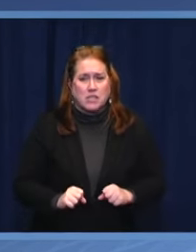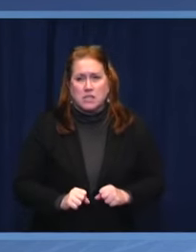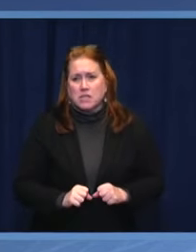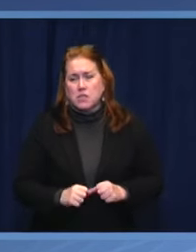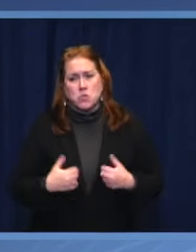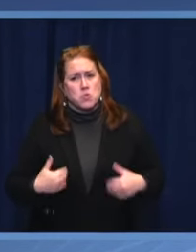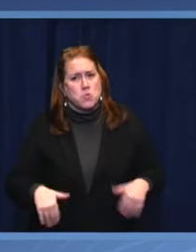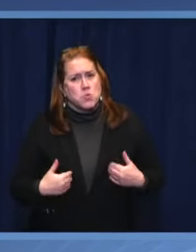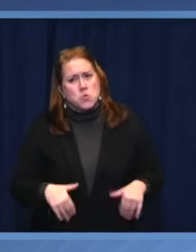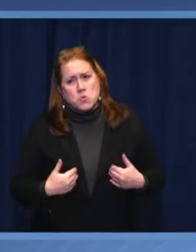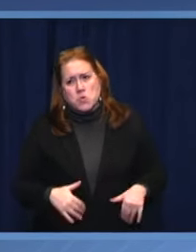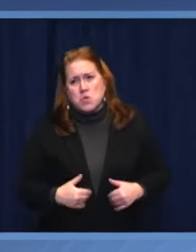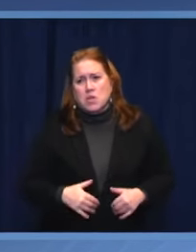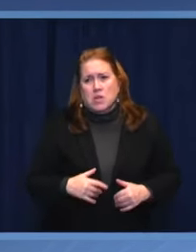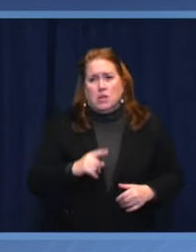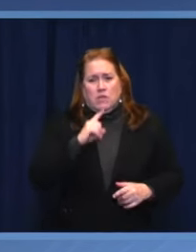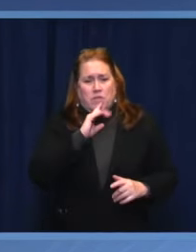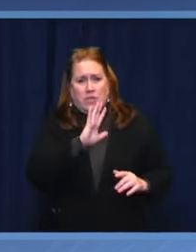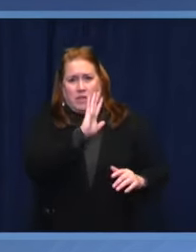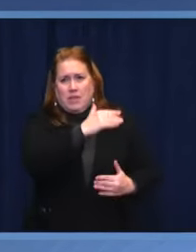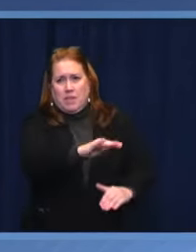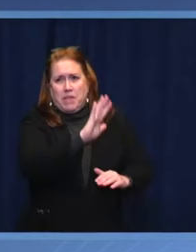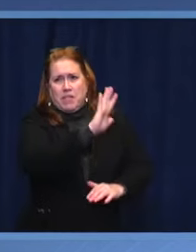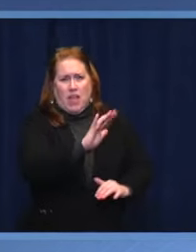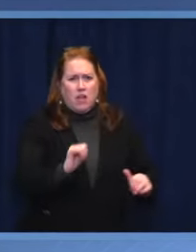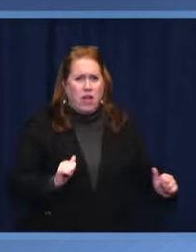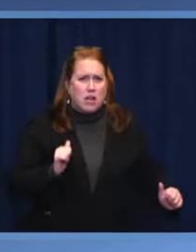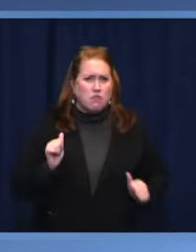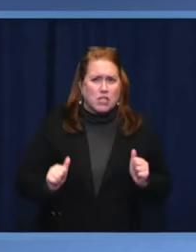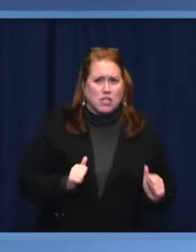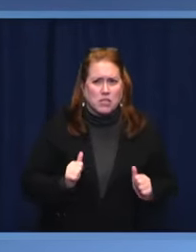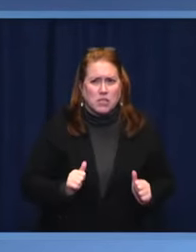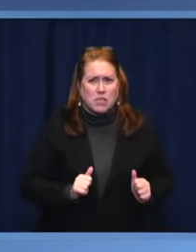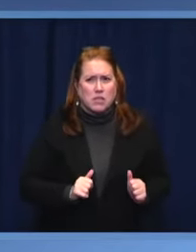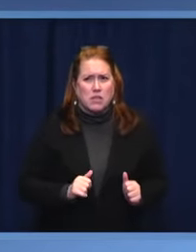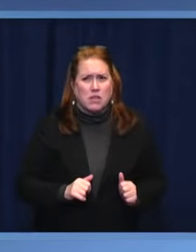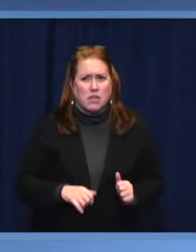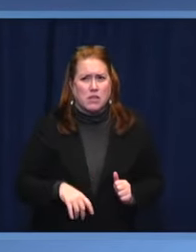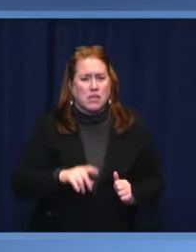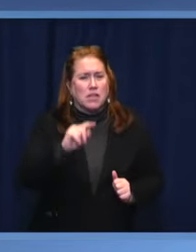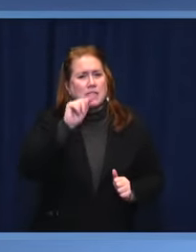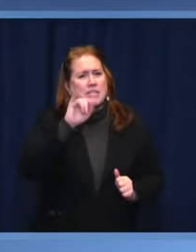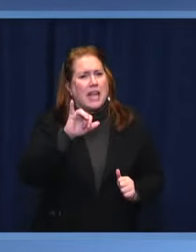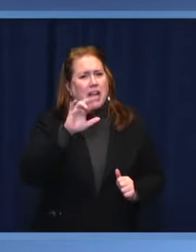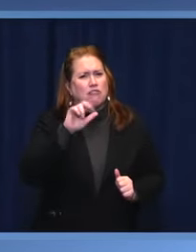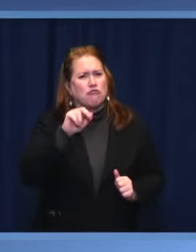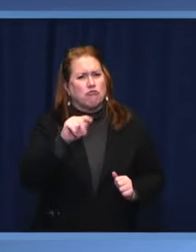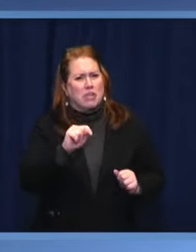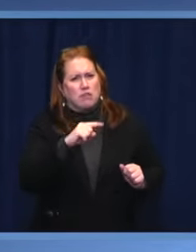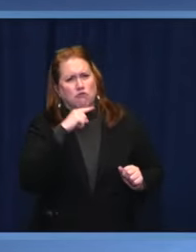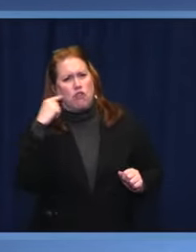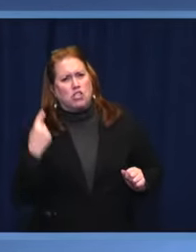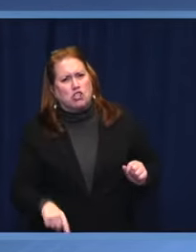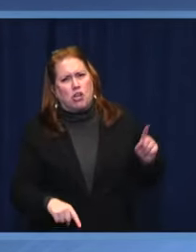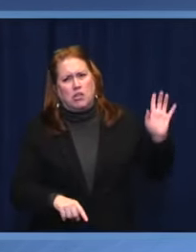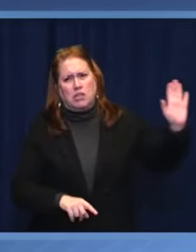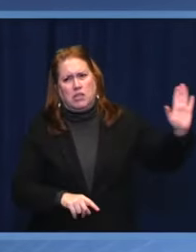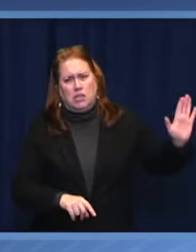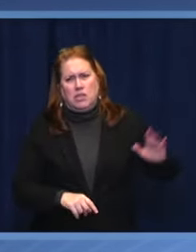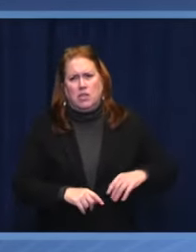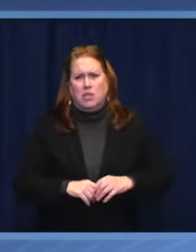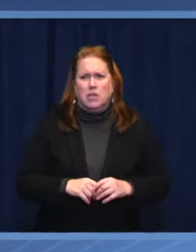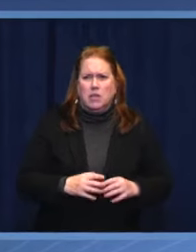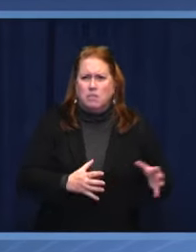at limiting the aggressive potential of tyrants and autocrats and bringing them to